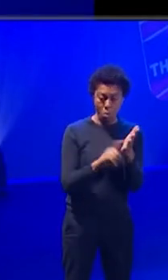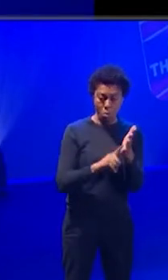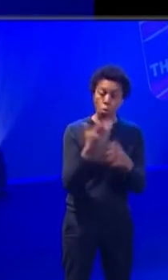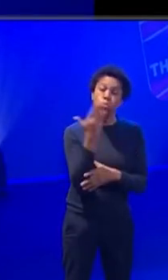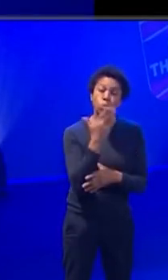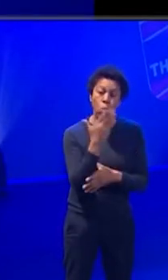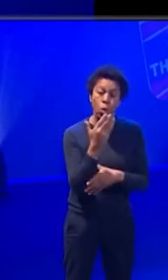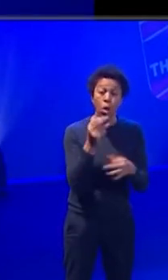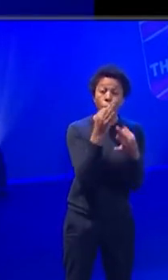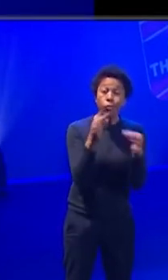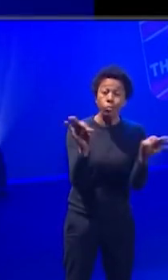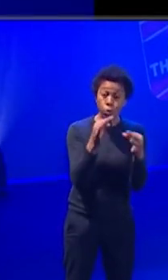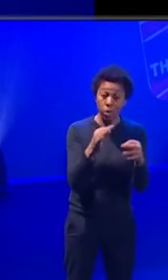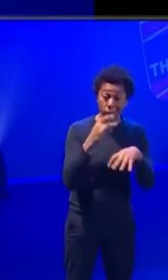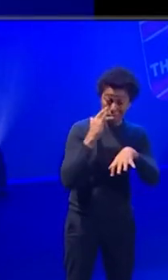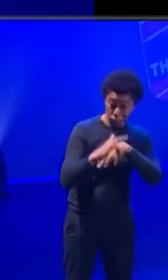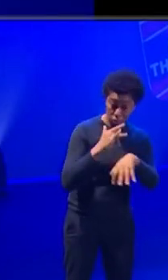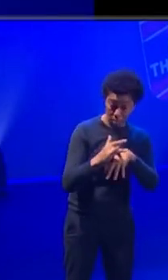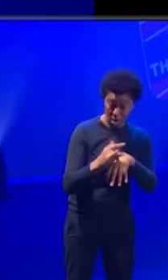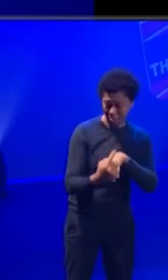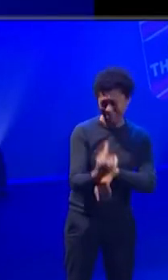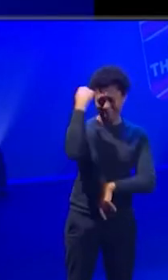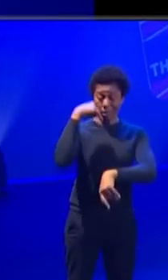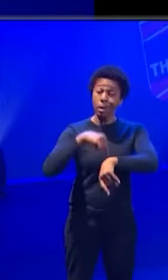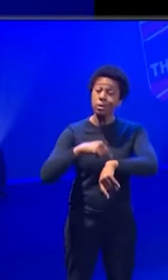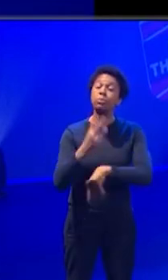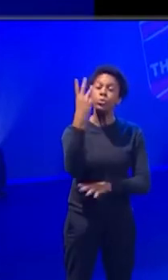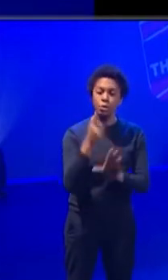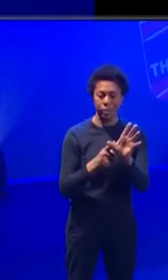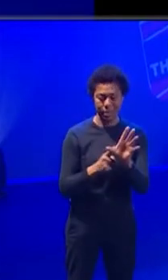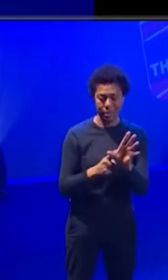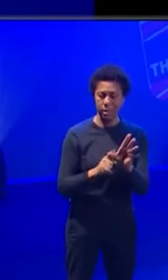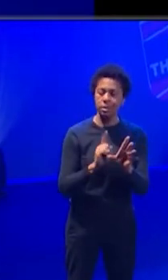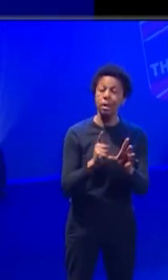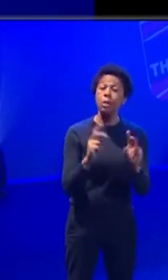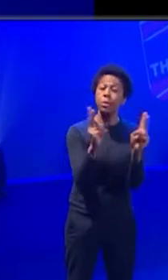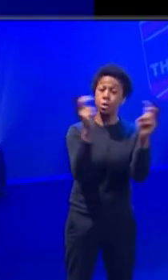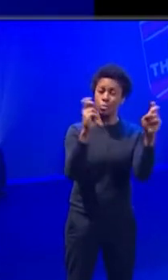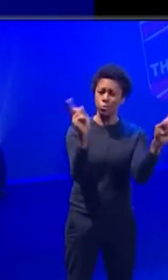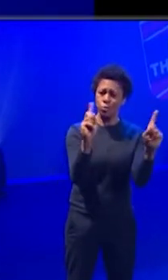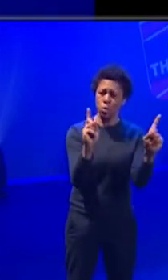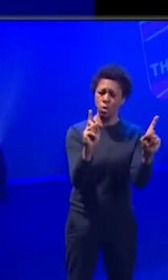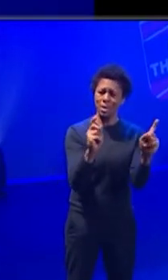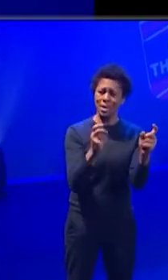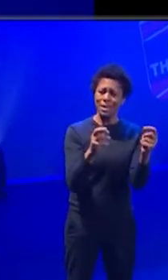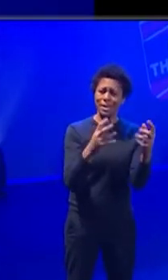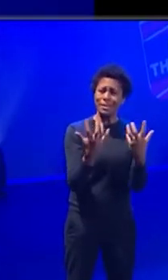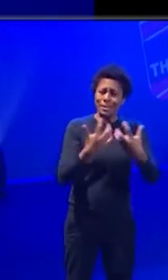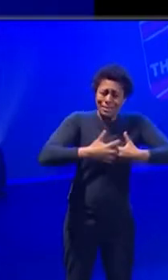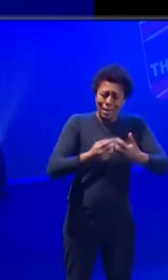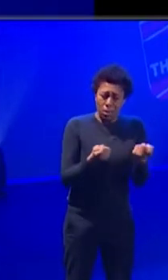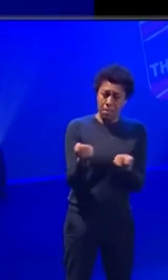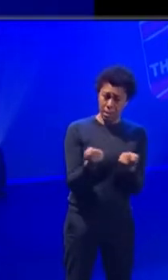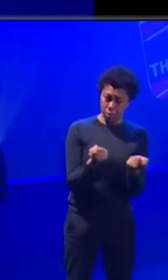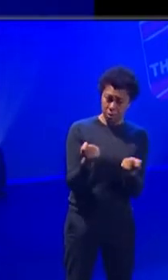three year degree course, but the actual subject was technical theatre and stage management. So the brilliance of that